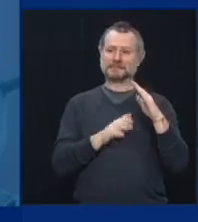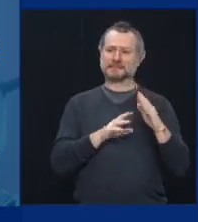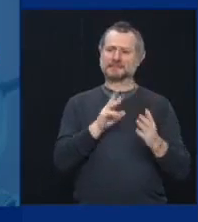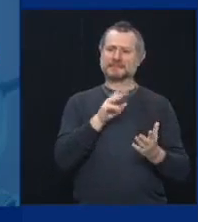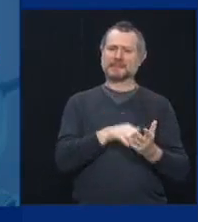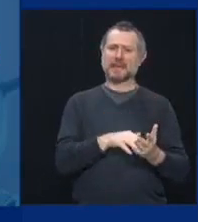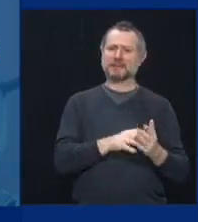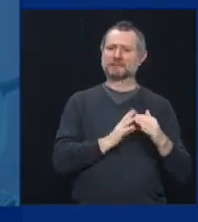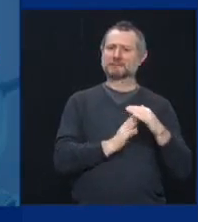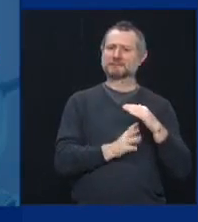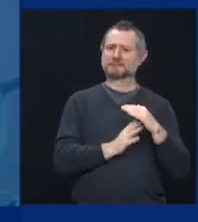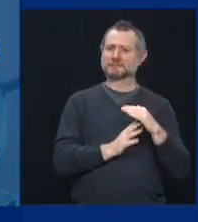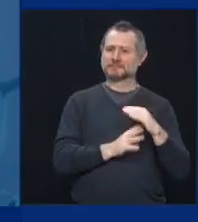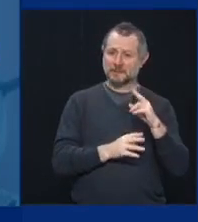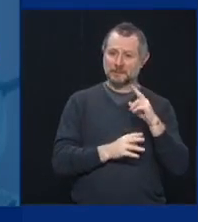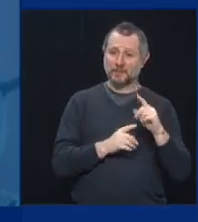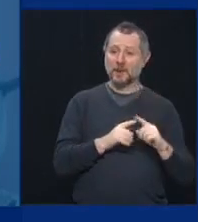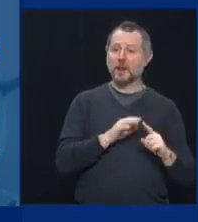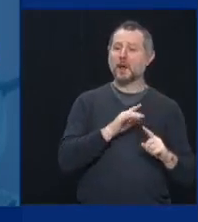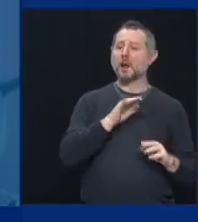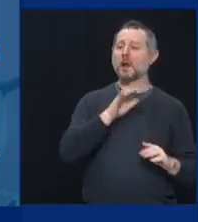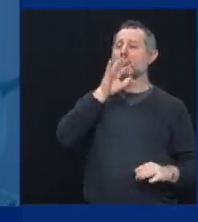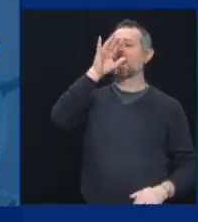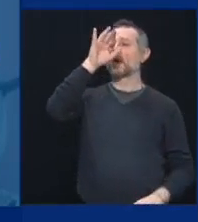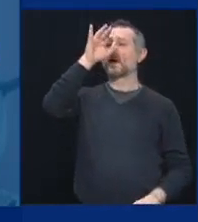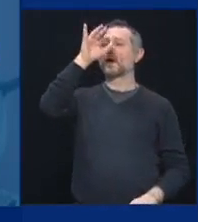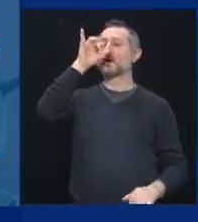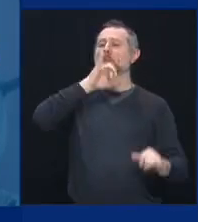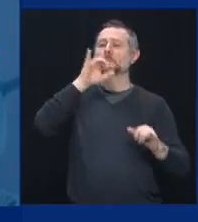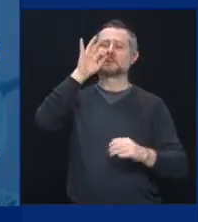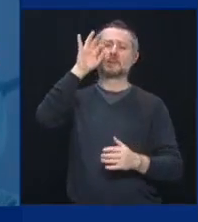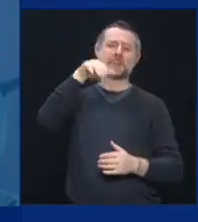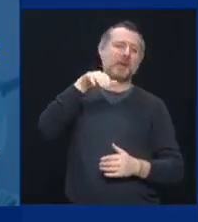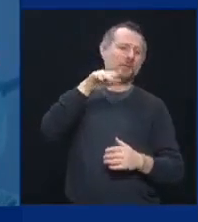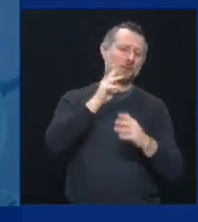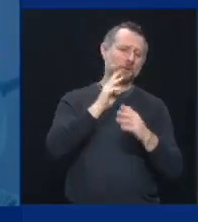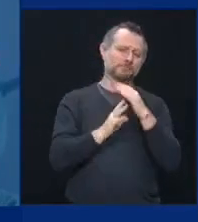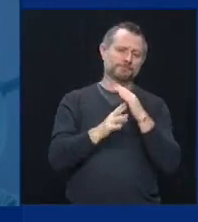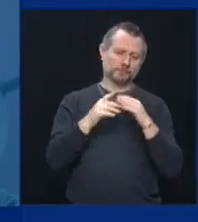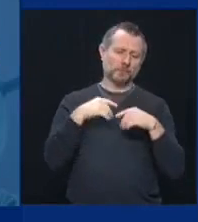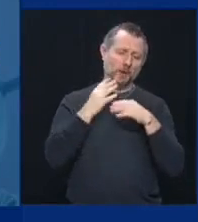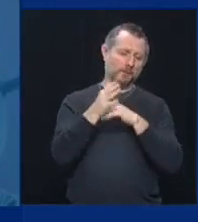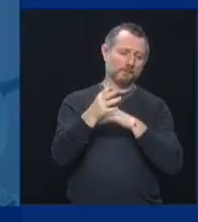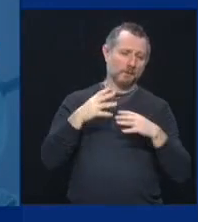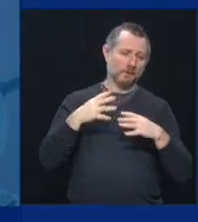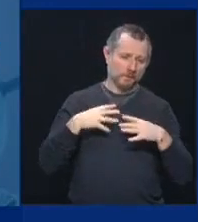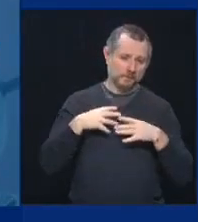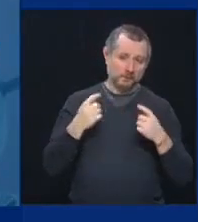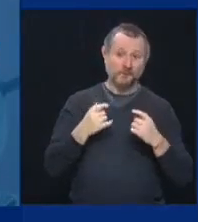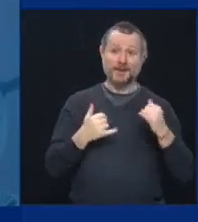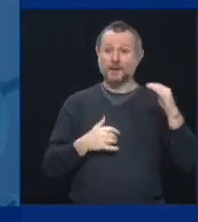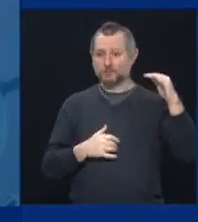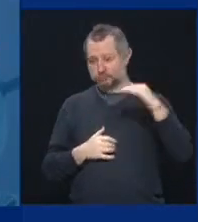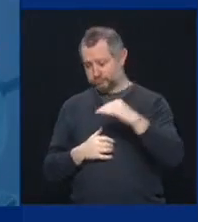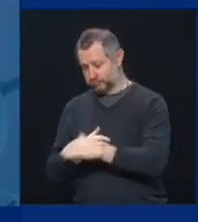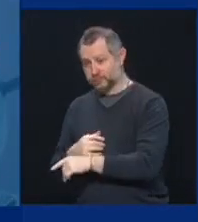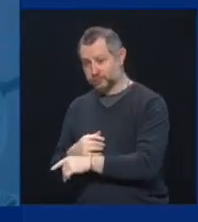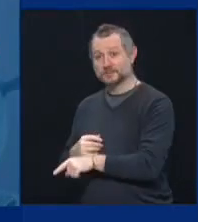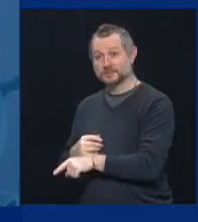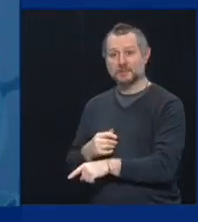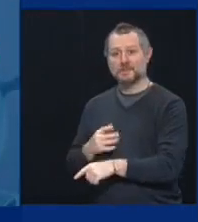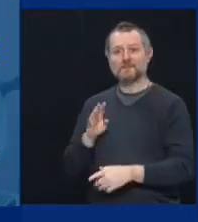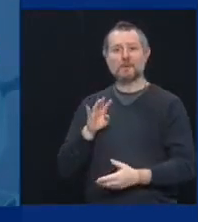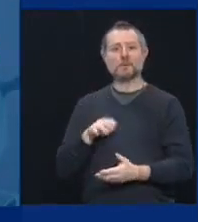went up to close to 9,000 after the holidays, and we're now down to 4,500.